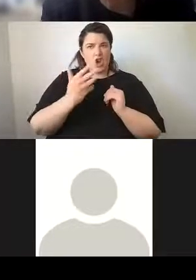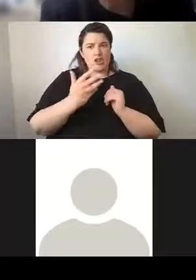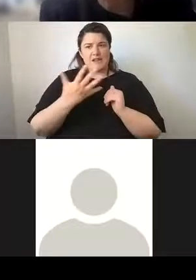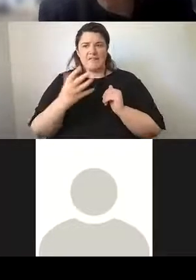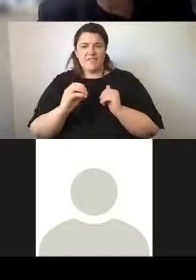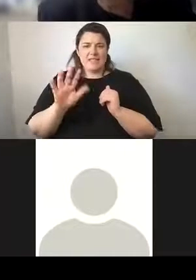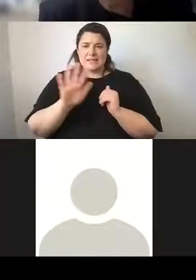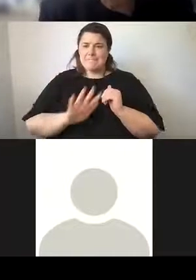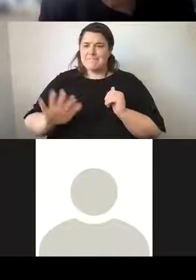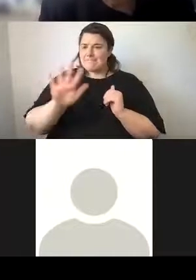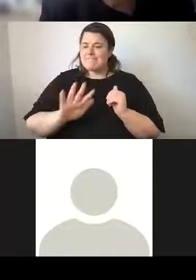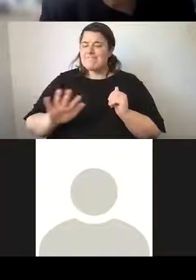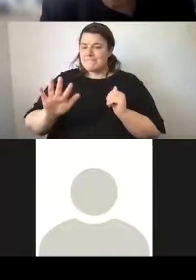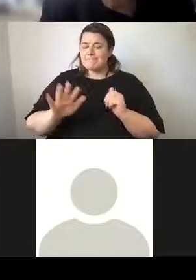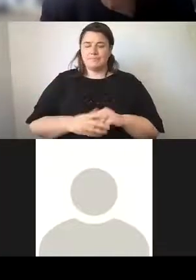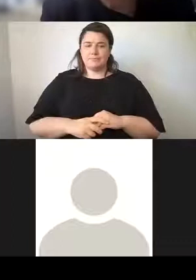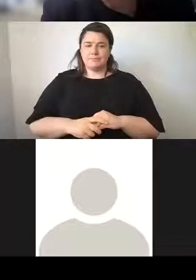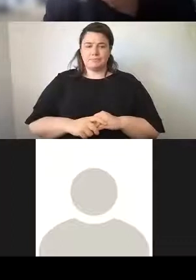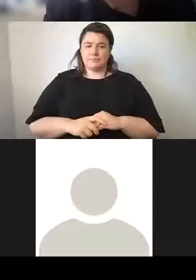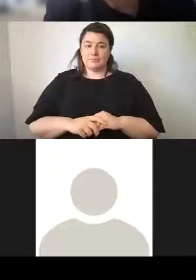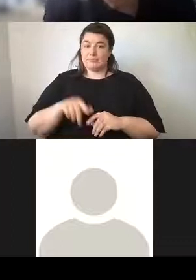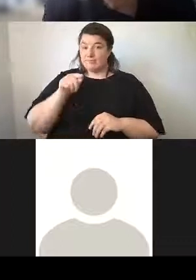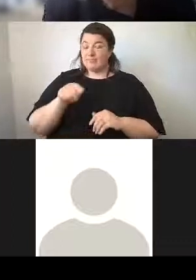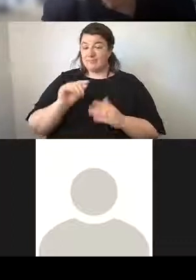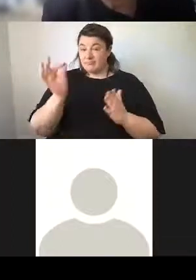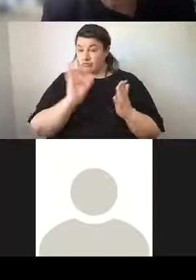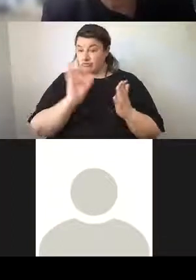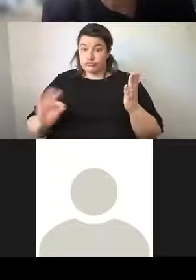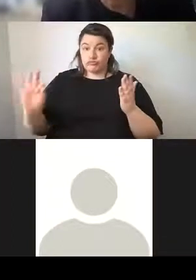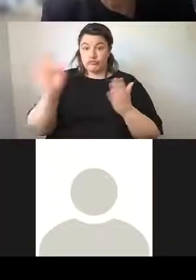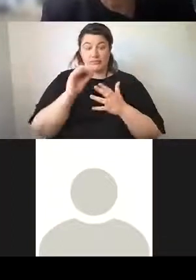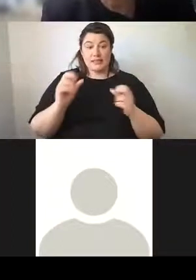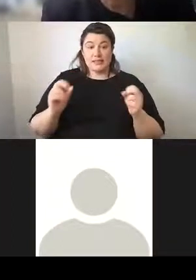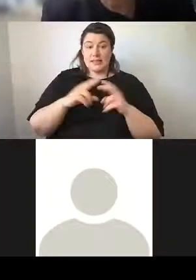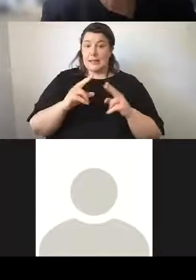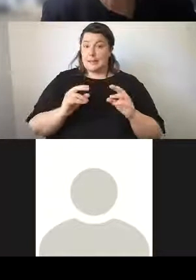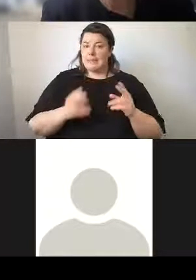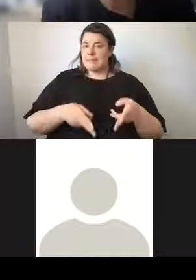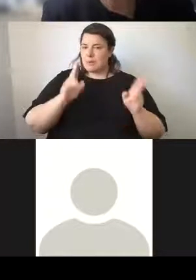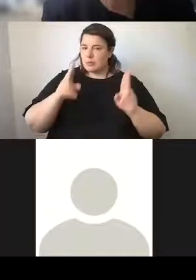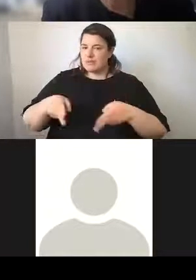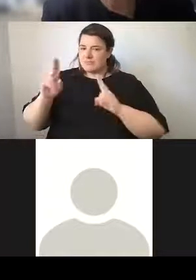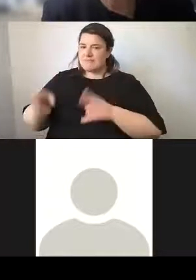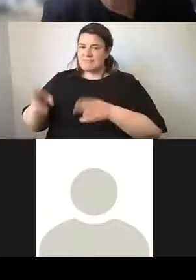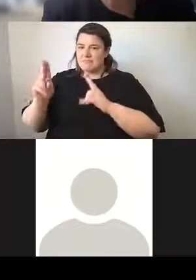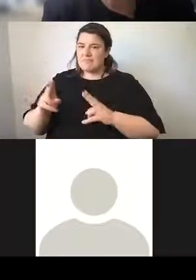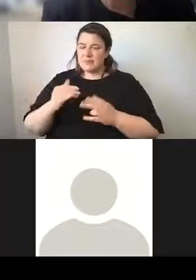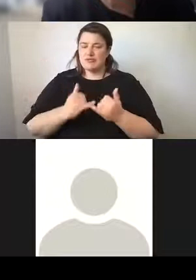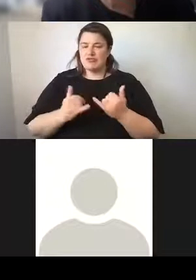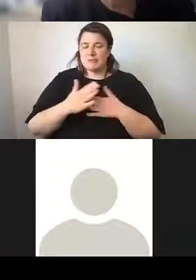late 1950s, and he had sketched a number of Sydney buildings and he was very keen to